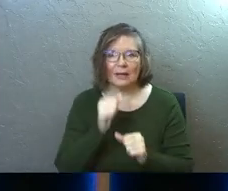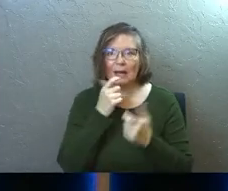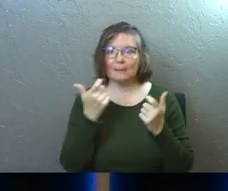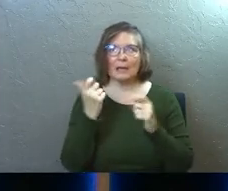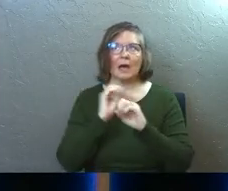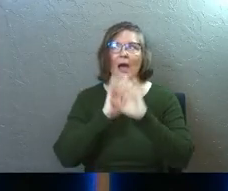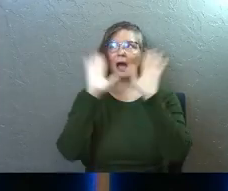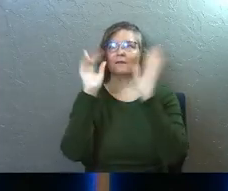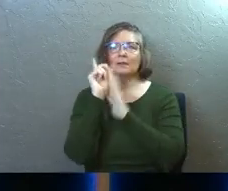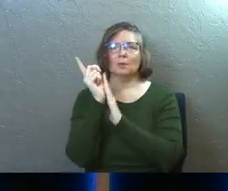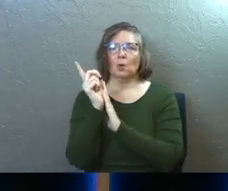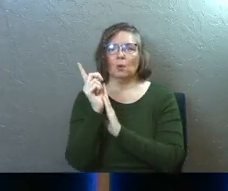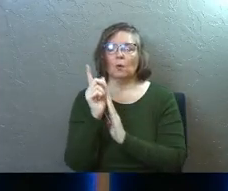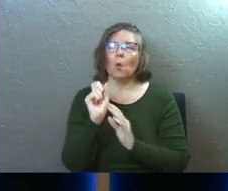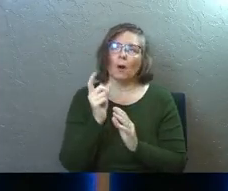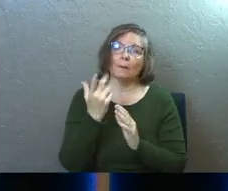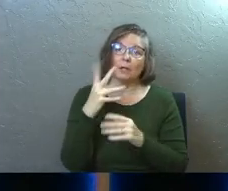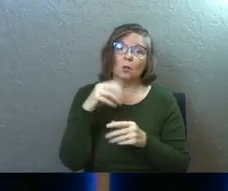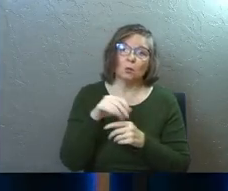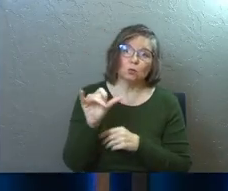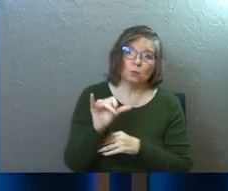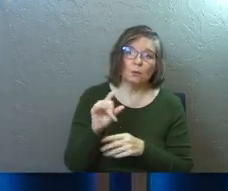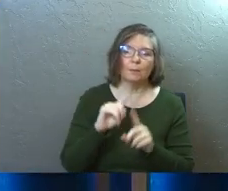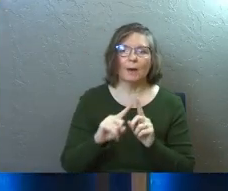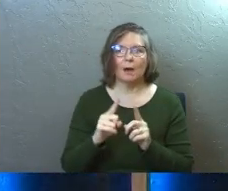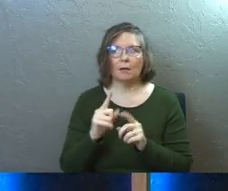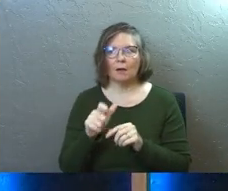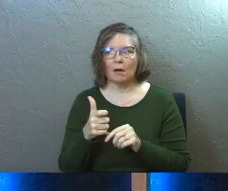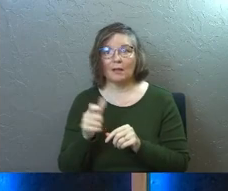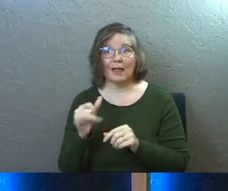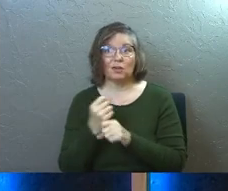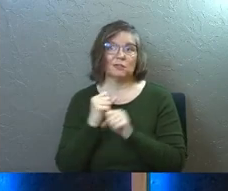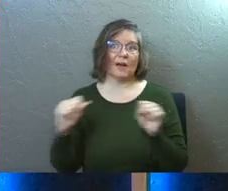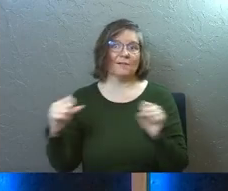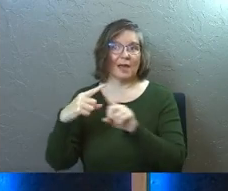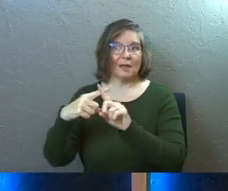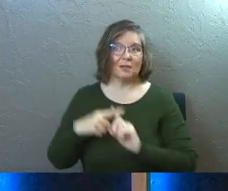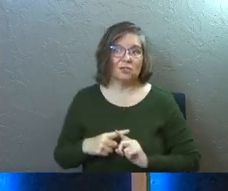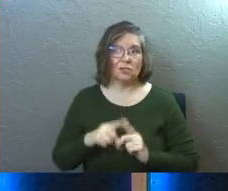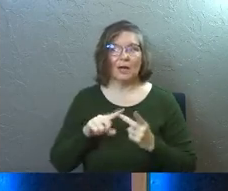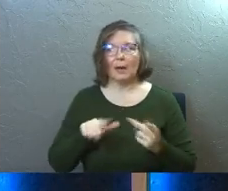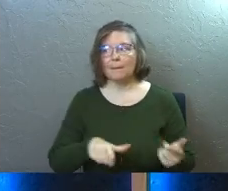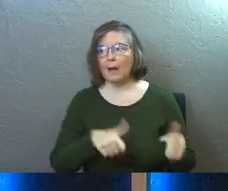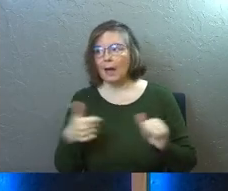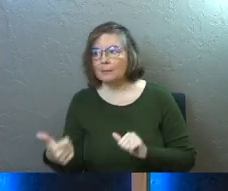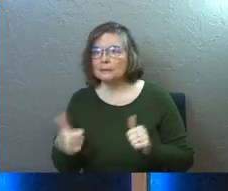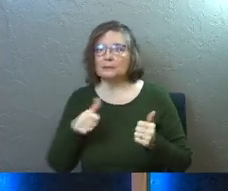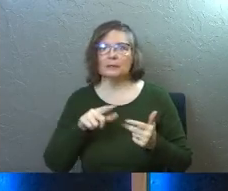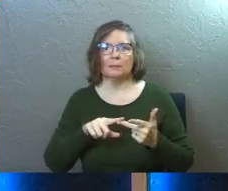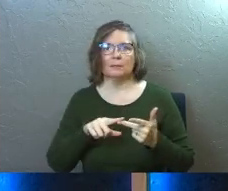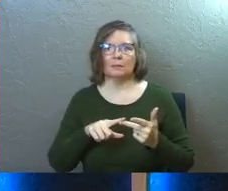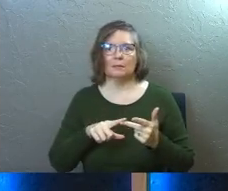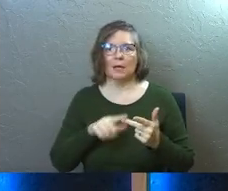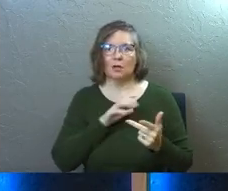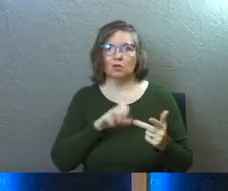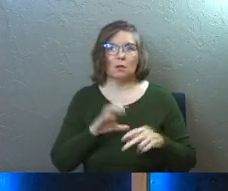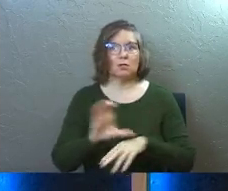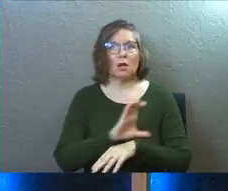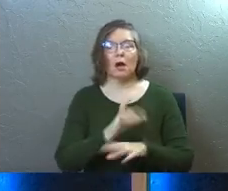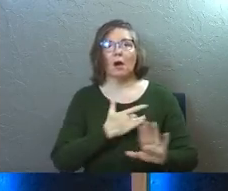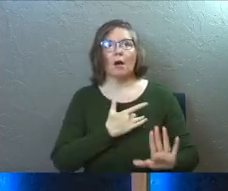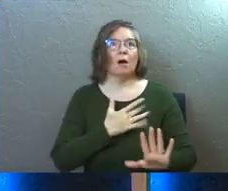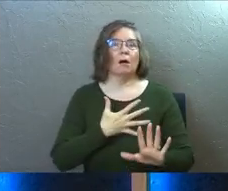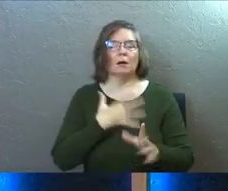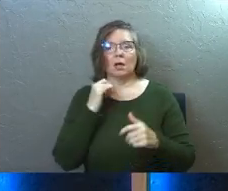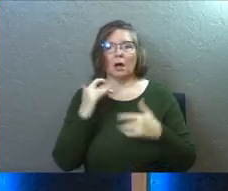obvious moments. At least it's not just the big obvious moments, right? Like your salvation and your, your baptism and, and you go to a Christian concert